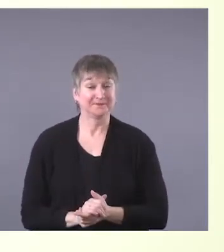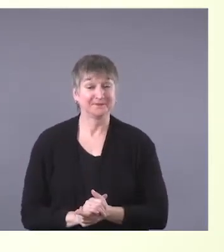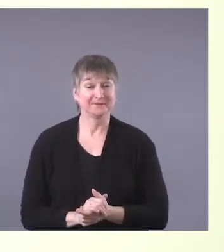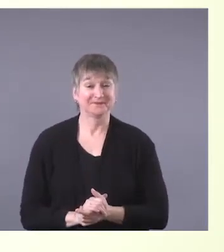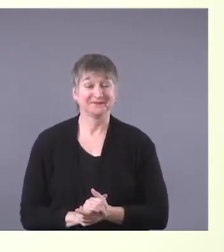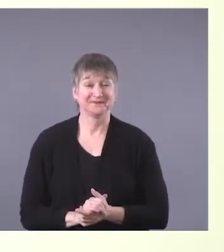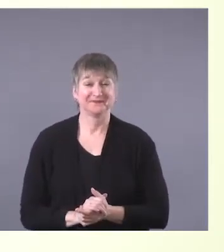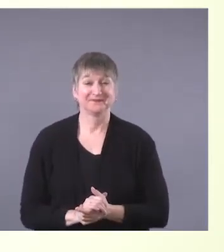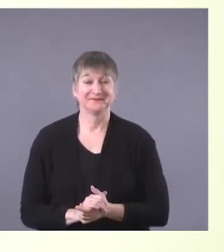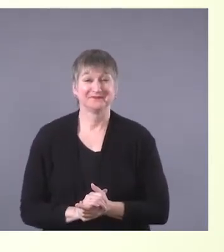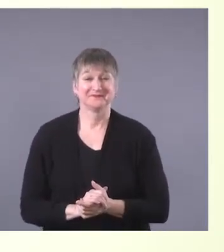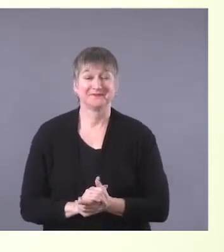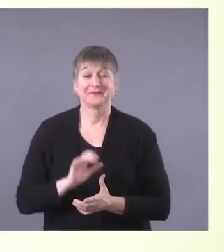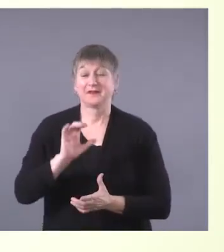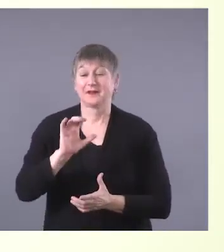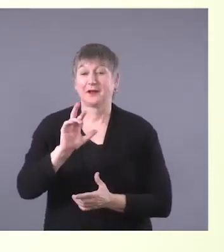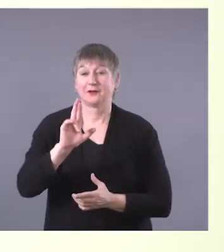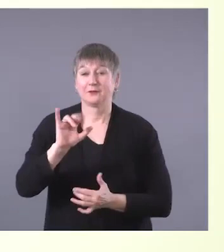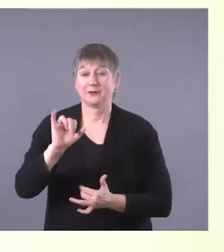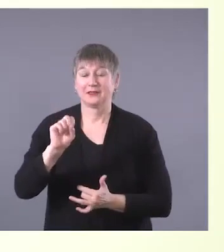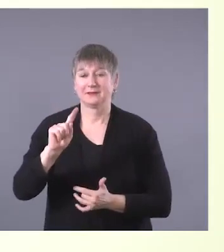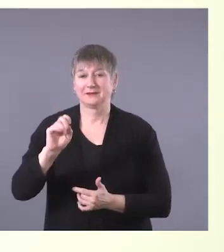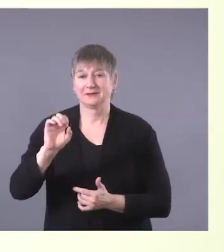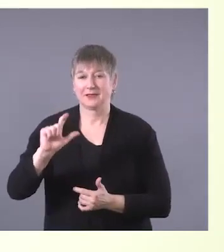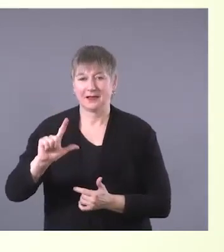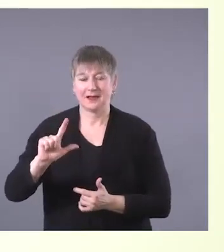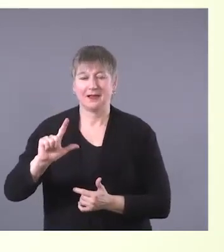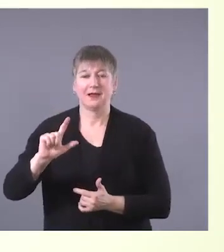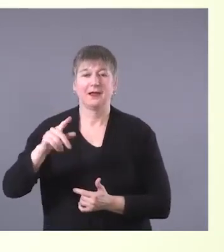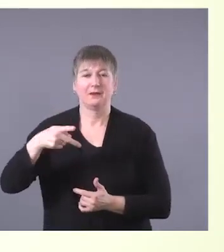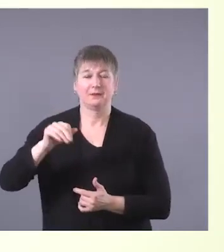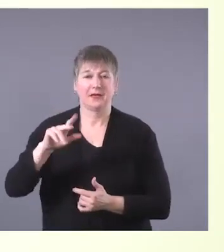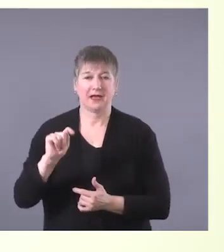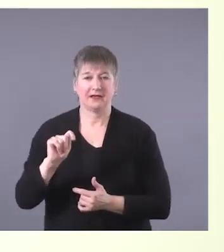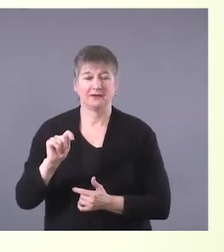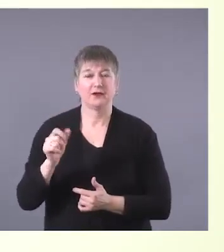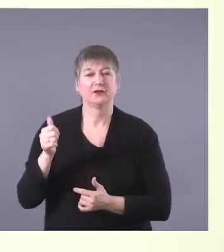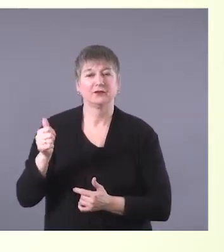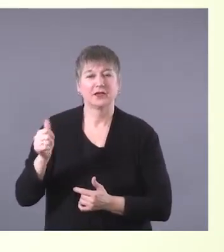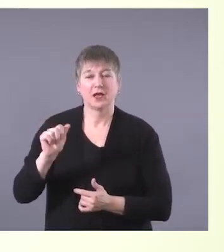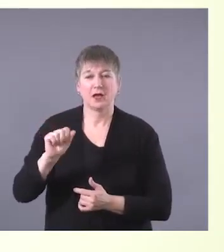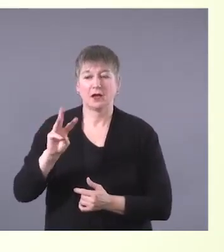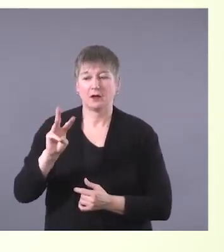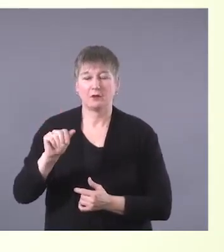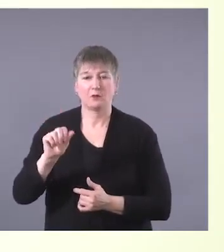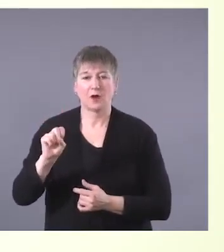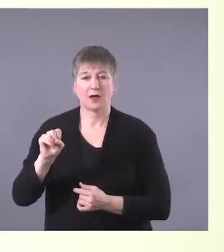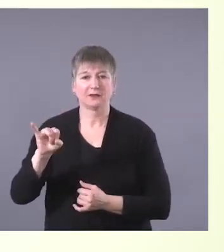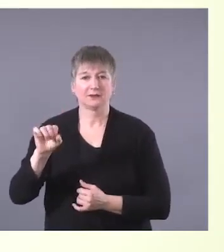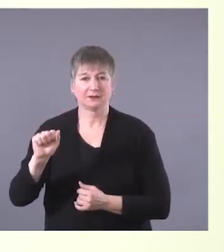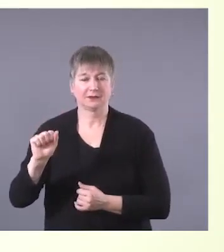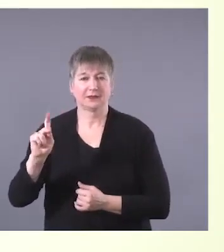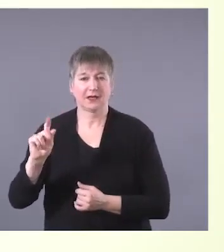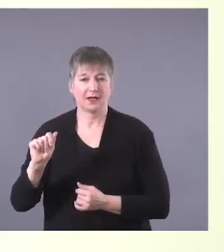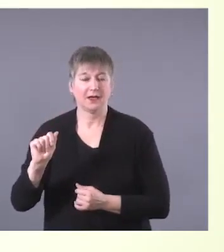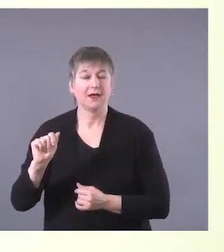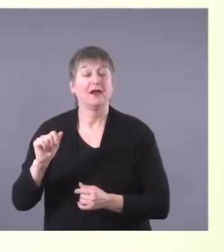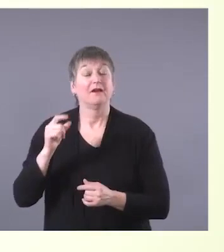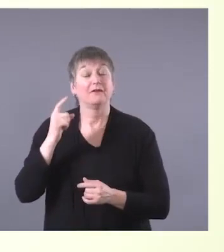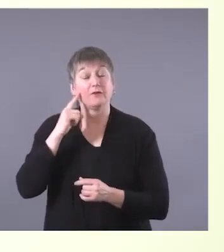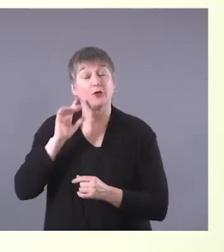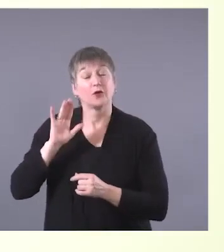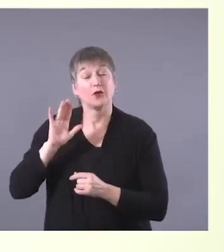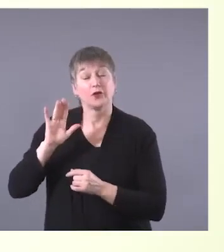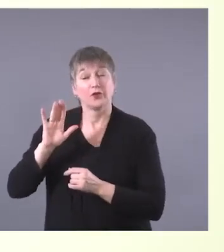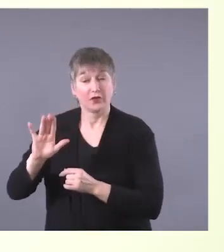Crystal Plant is an Owasik Indigenous Child and Family Engagement Coordinator at the Stollery